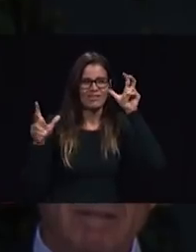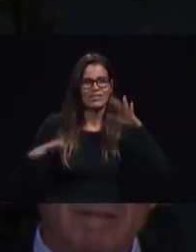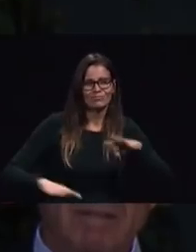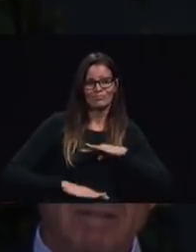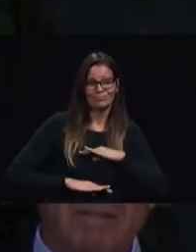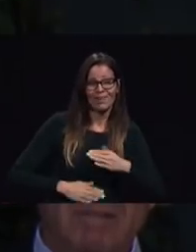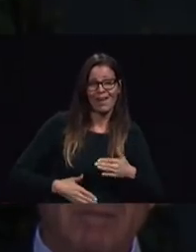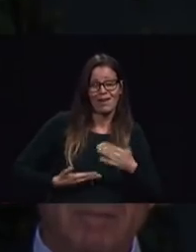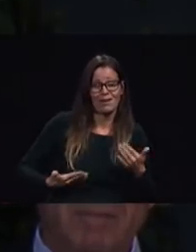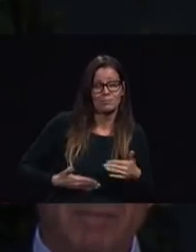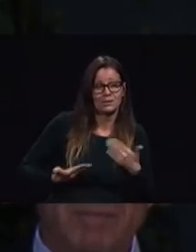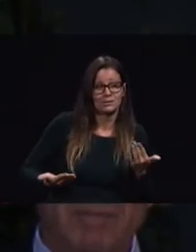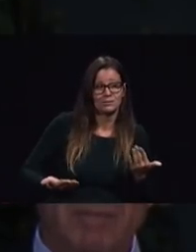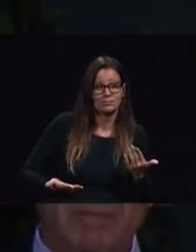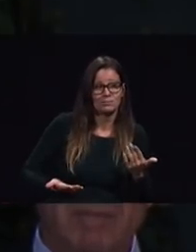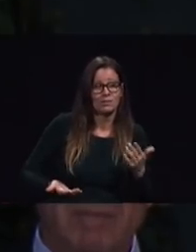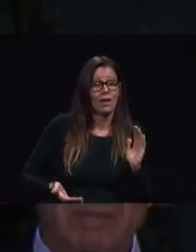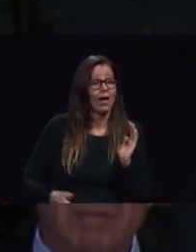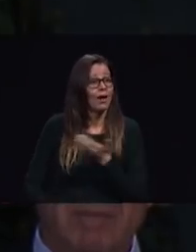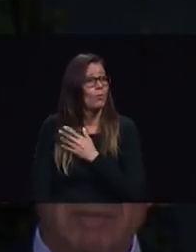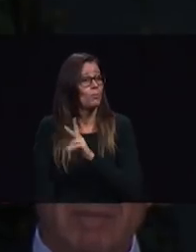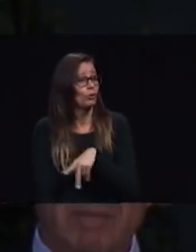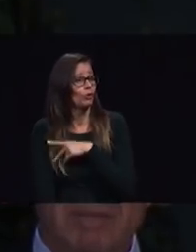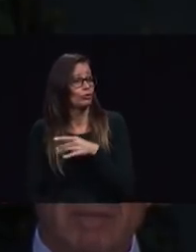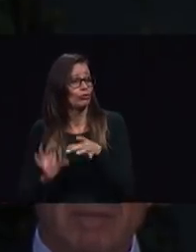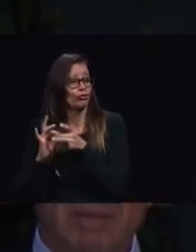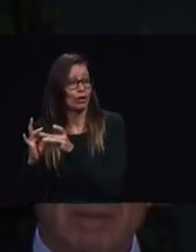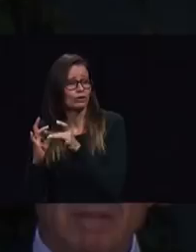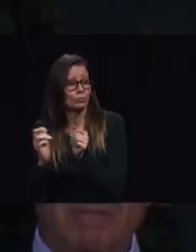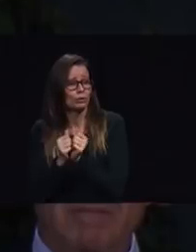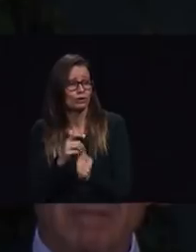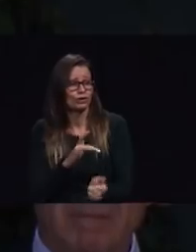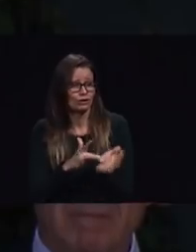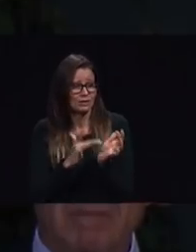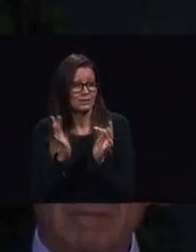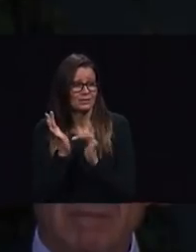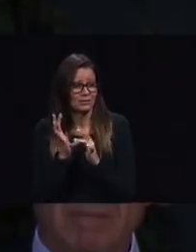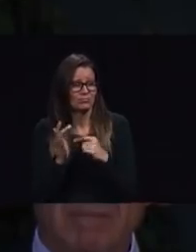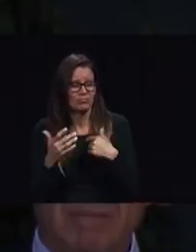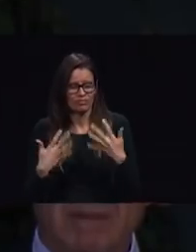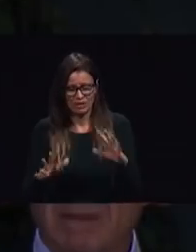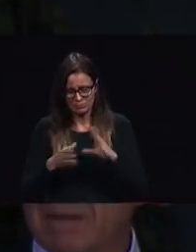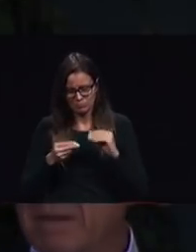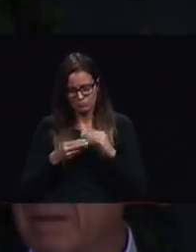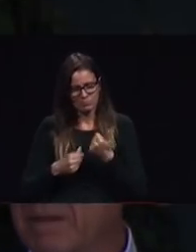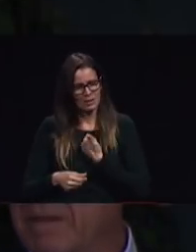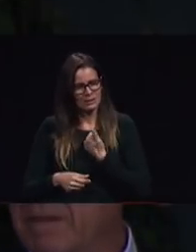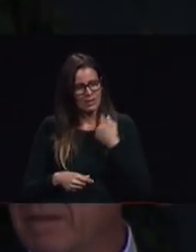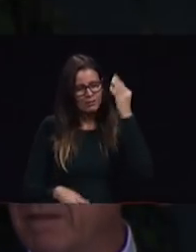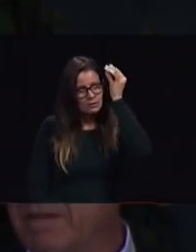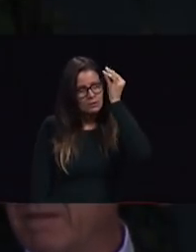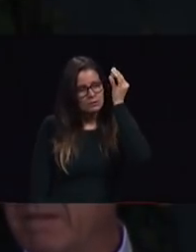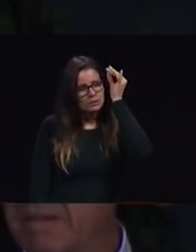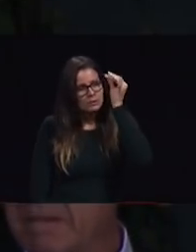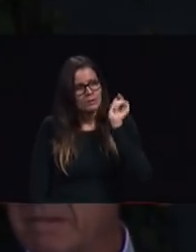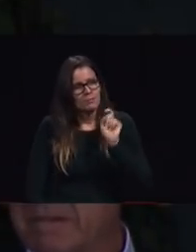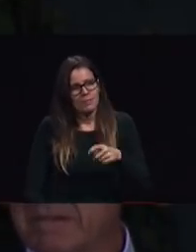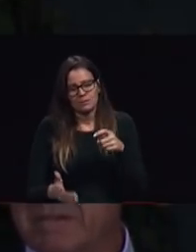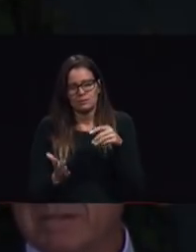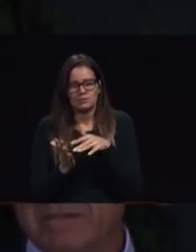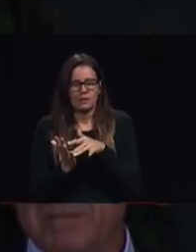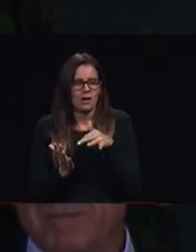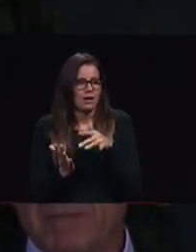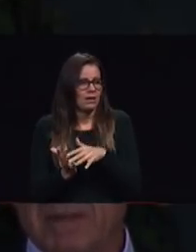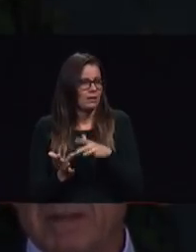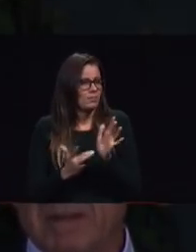our own personal relationship with Jesus and I speak to myself through Bible study study of the spirit of prophecy